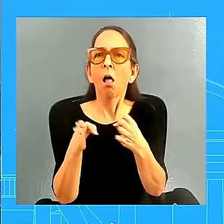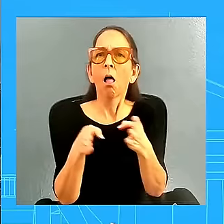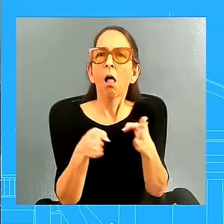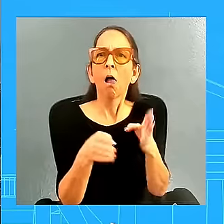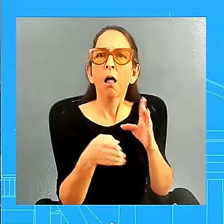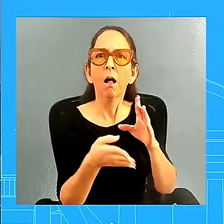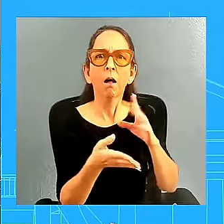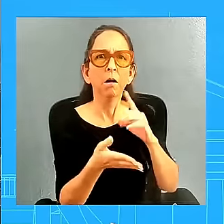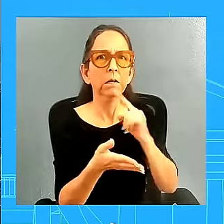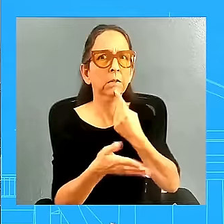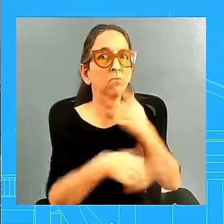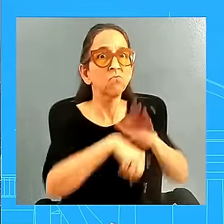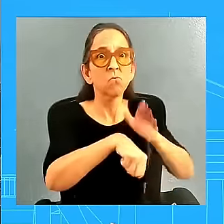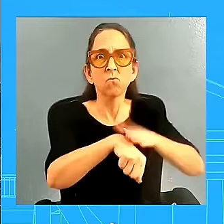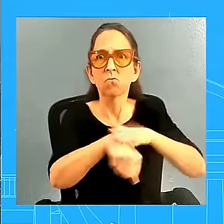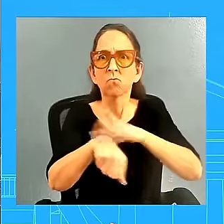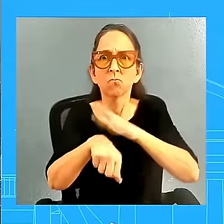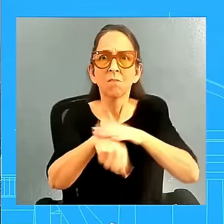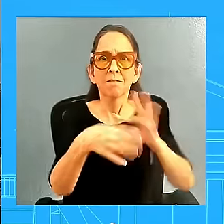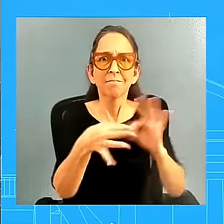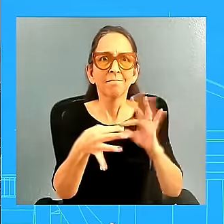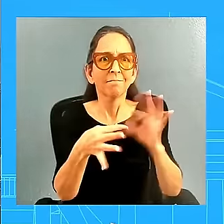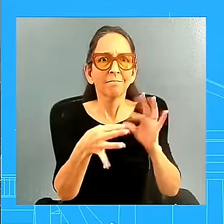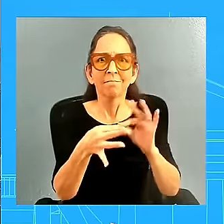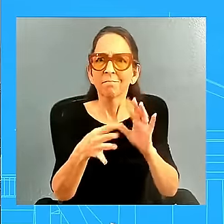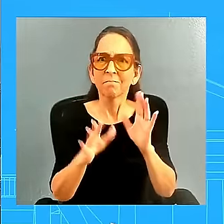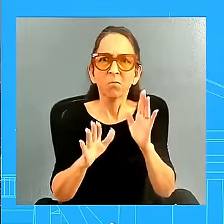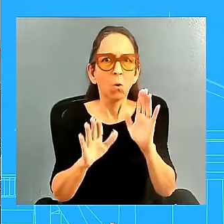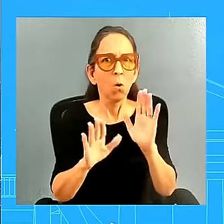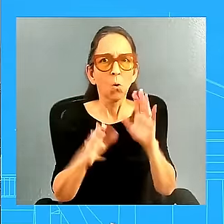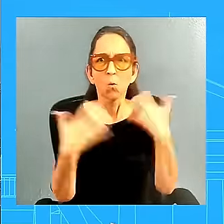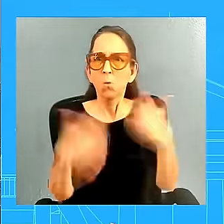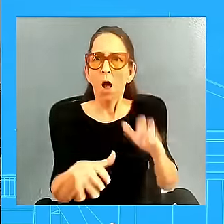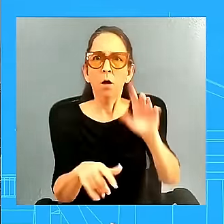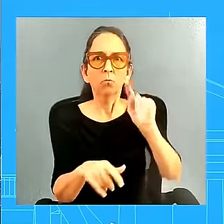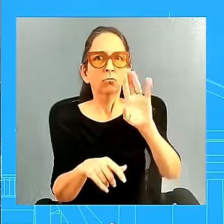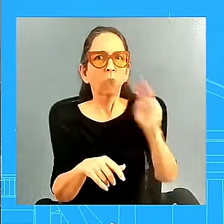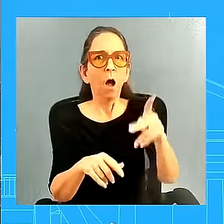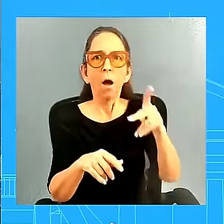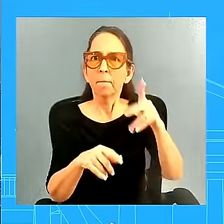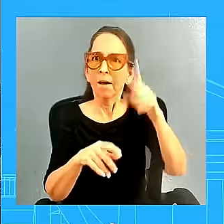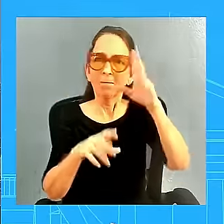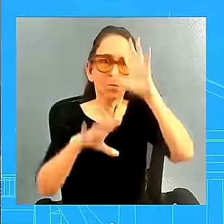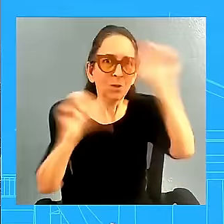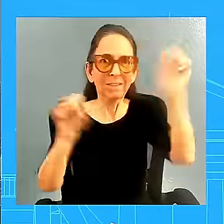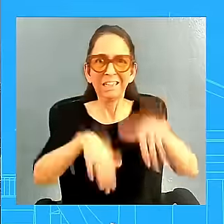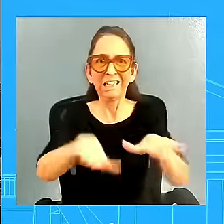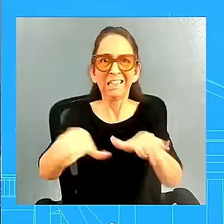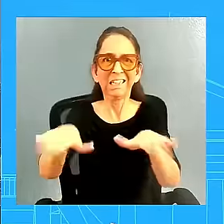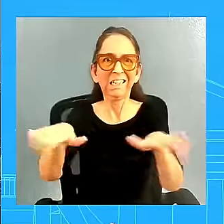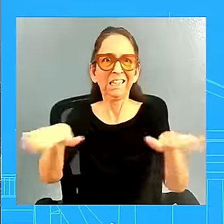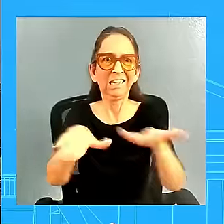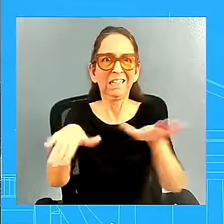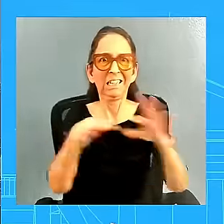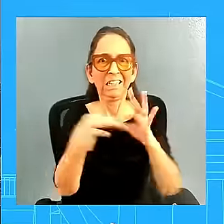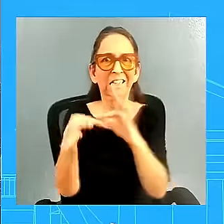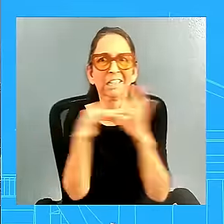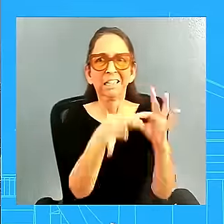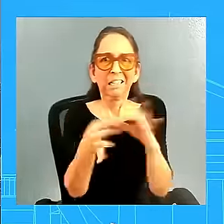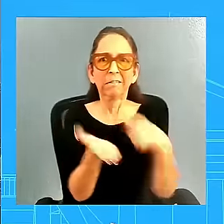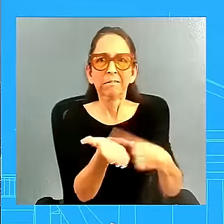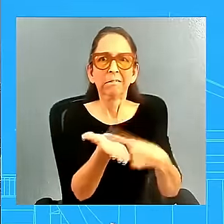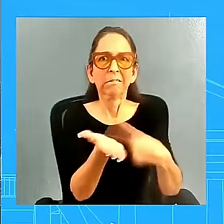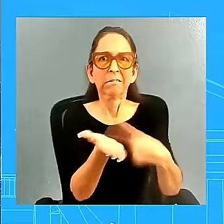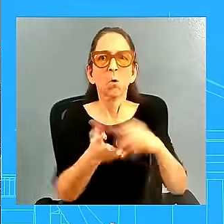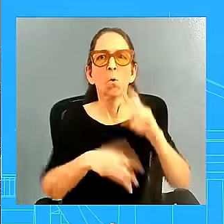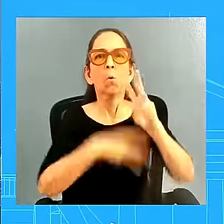president yet, about a return to a Donald Trump presidency and what it would for this country. He talked about world leaders pulling him aside, saying he can't